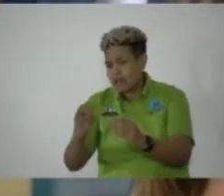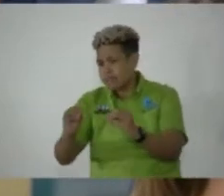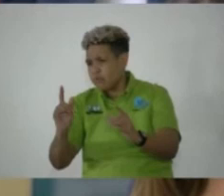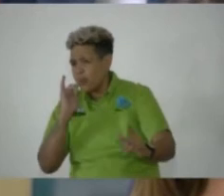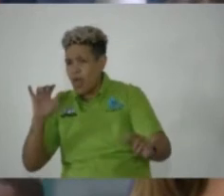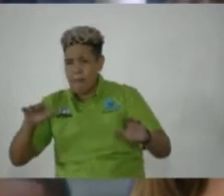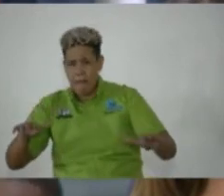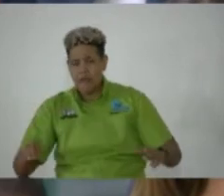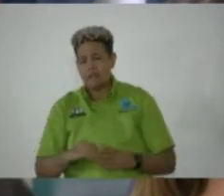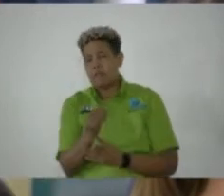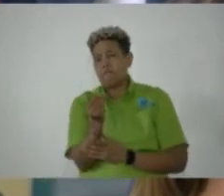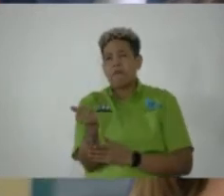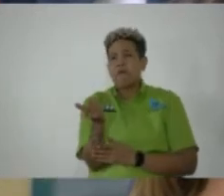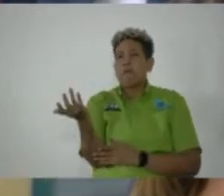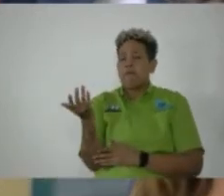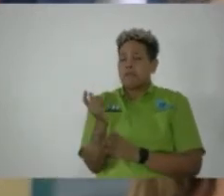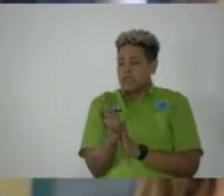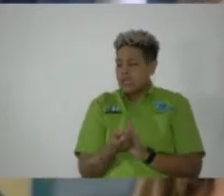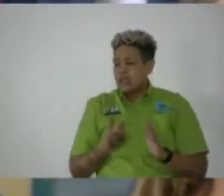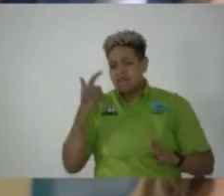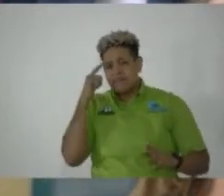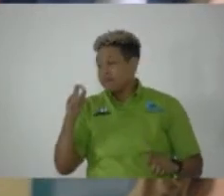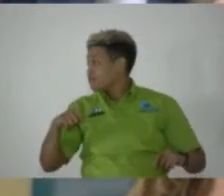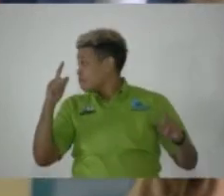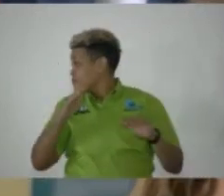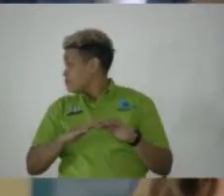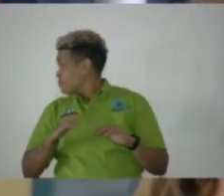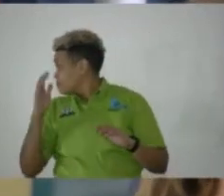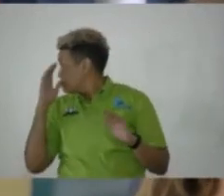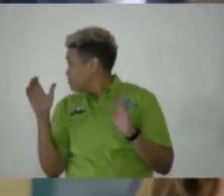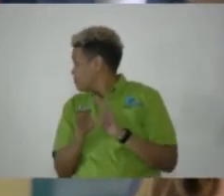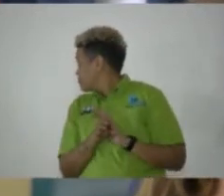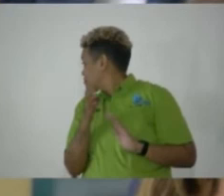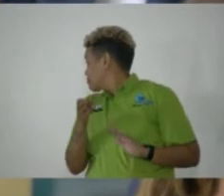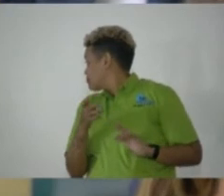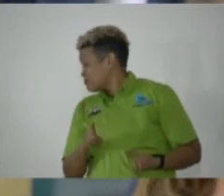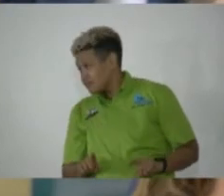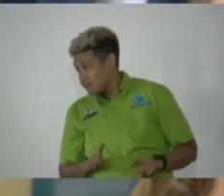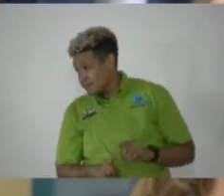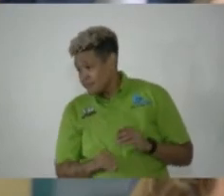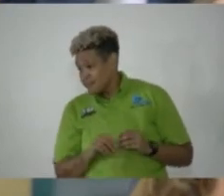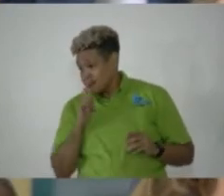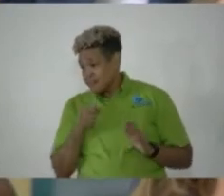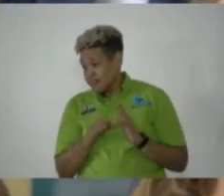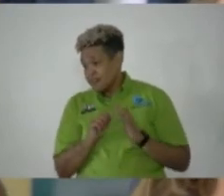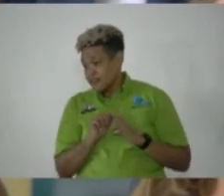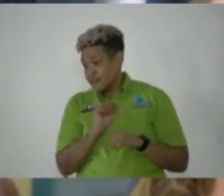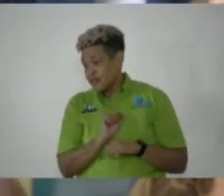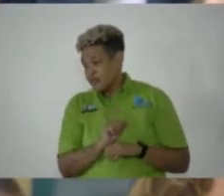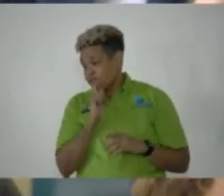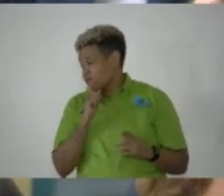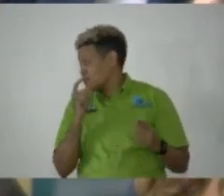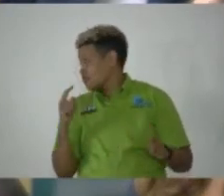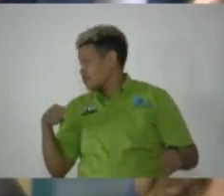In a few seconds, I think they will be able to put the images up. I'm quite impressed with the work that has been